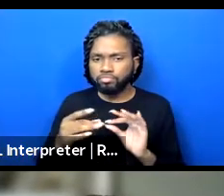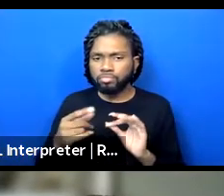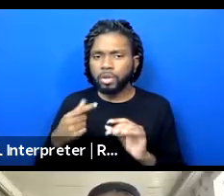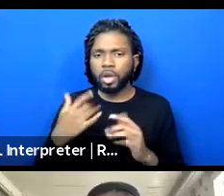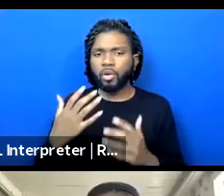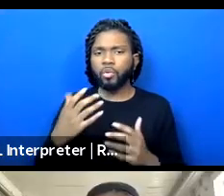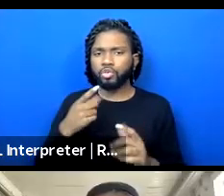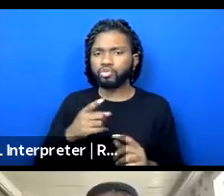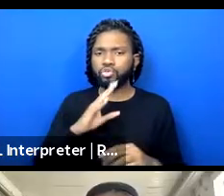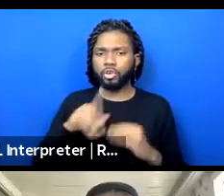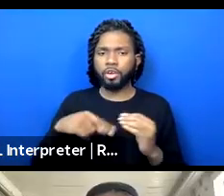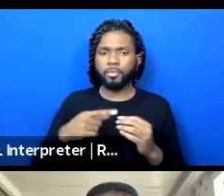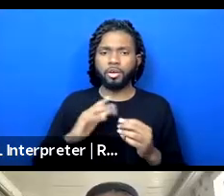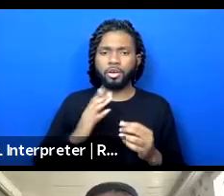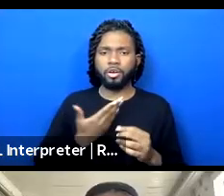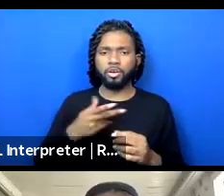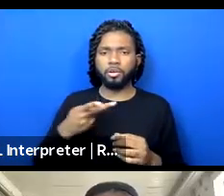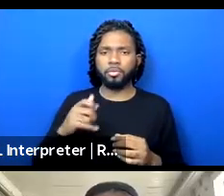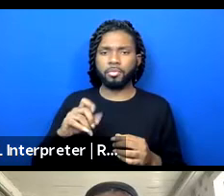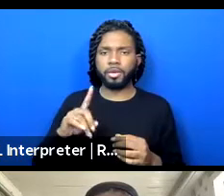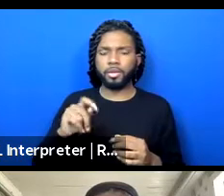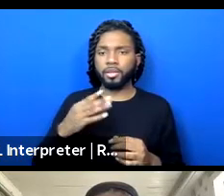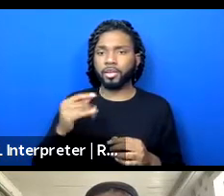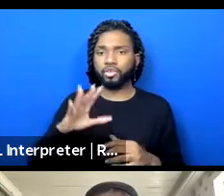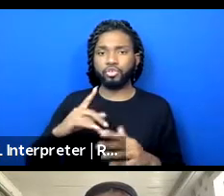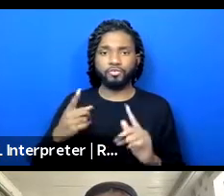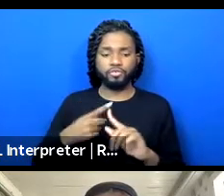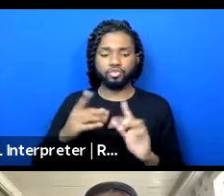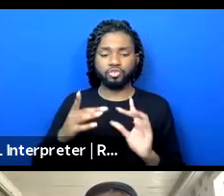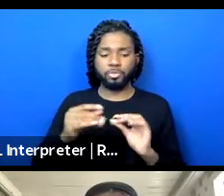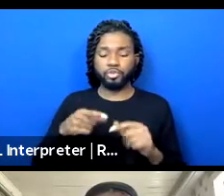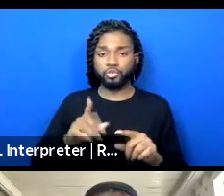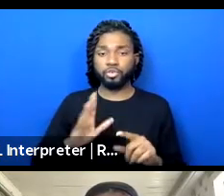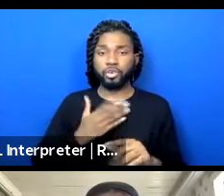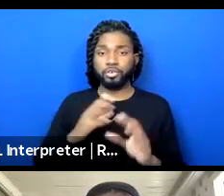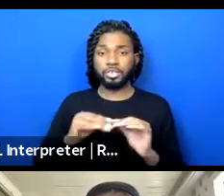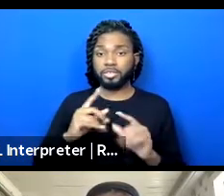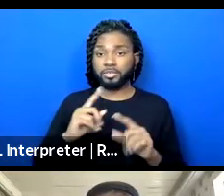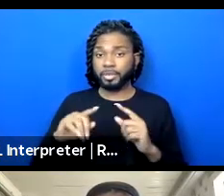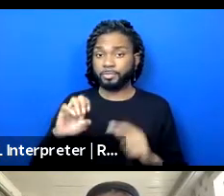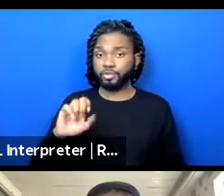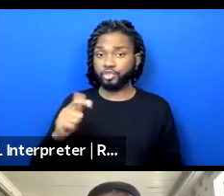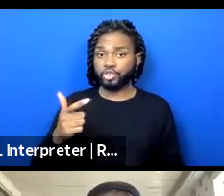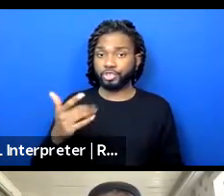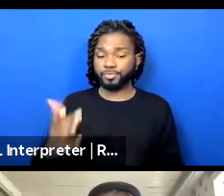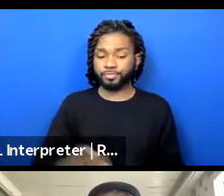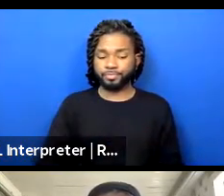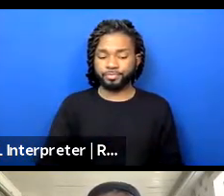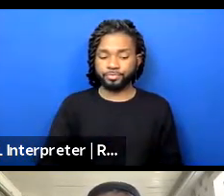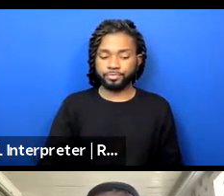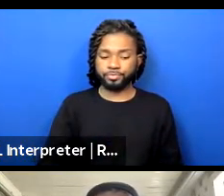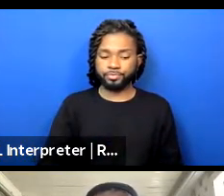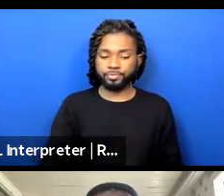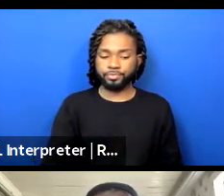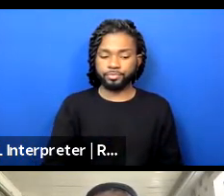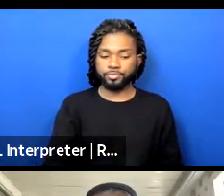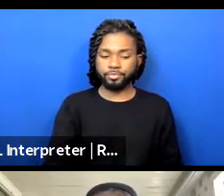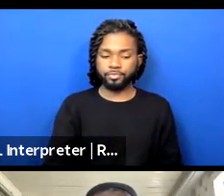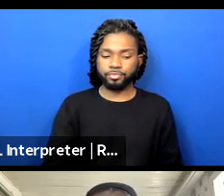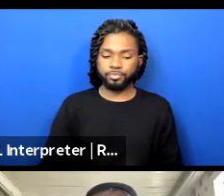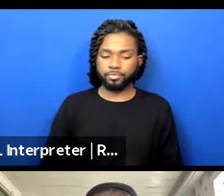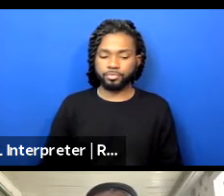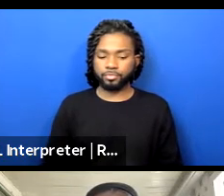padlet and your initial comment in our session. EG, the baton is passed to you. Um,